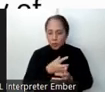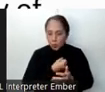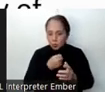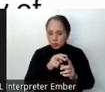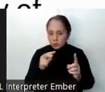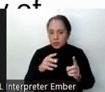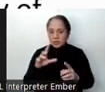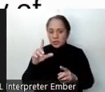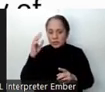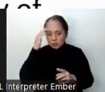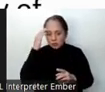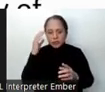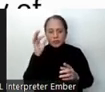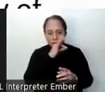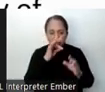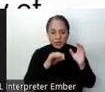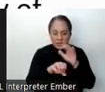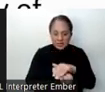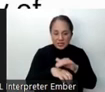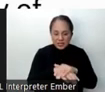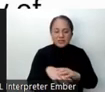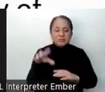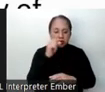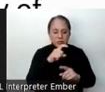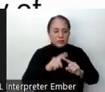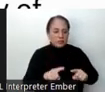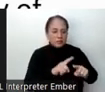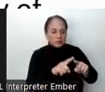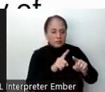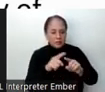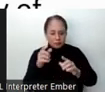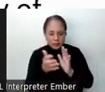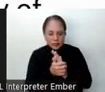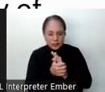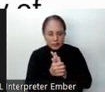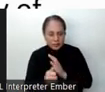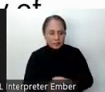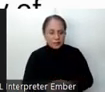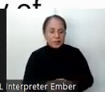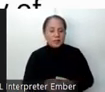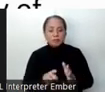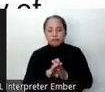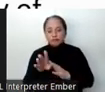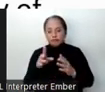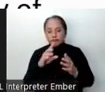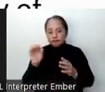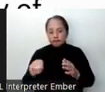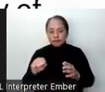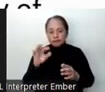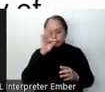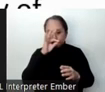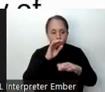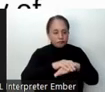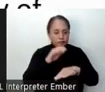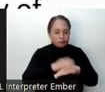literacy skills in Filipino and English are predicted by different underlying skills. Progress rates between Filipino and English